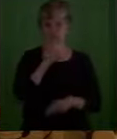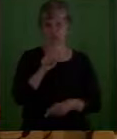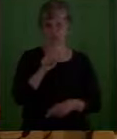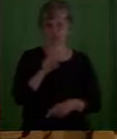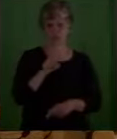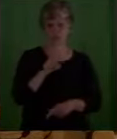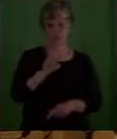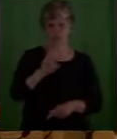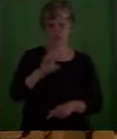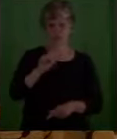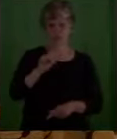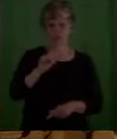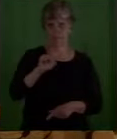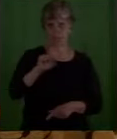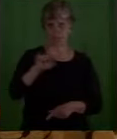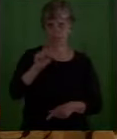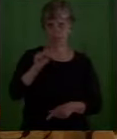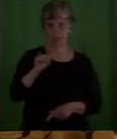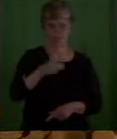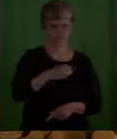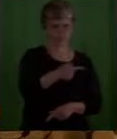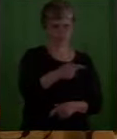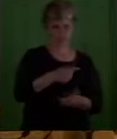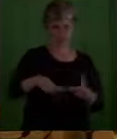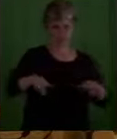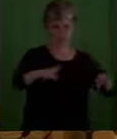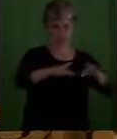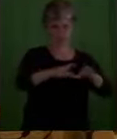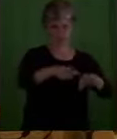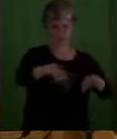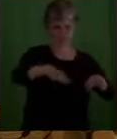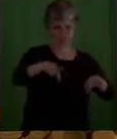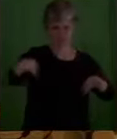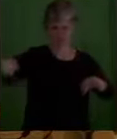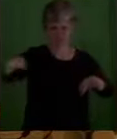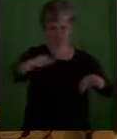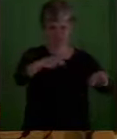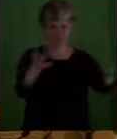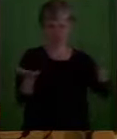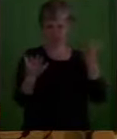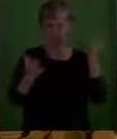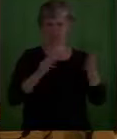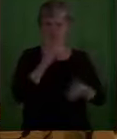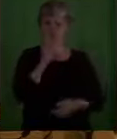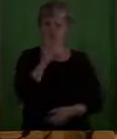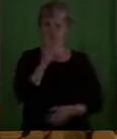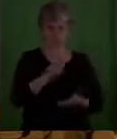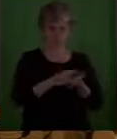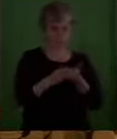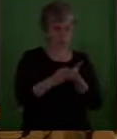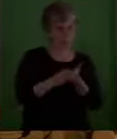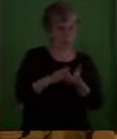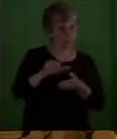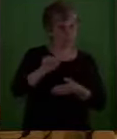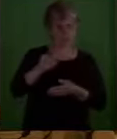claim Emmaus-ness in the Holy Land. I guess it would be good for business.